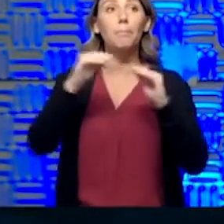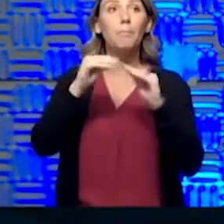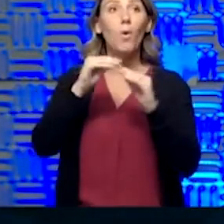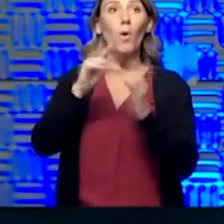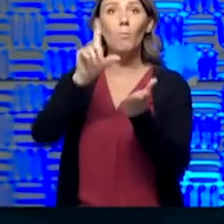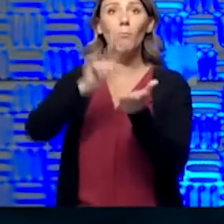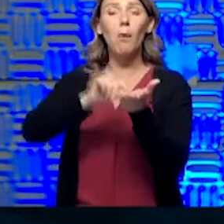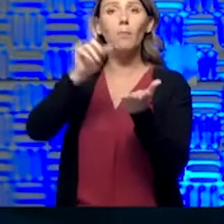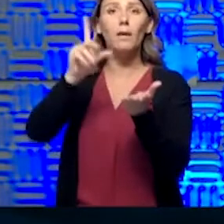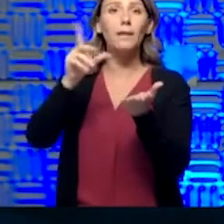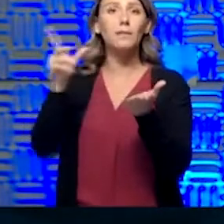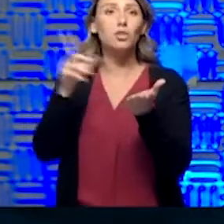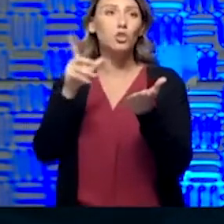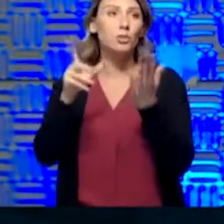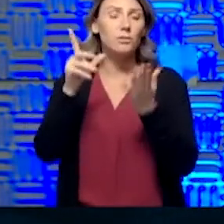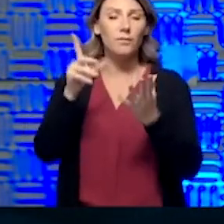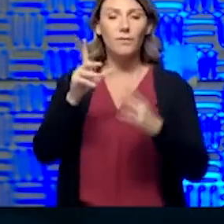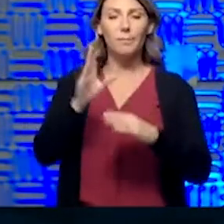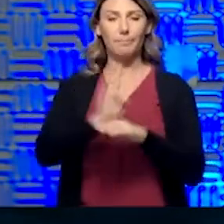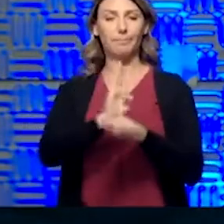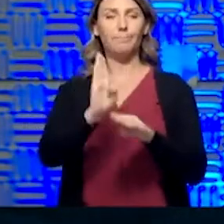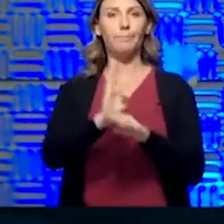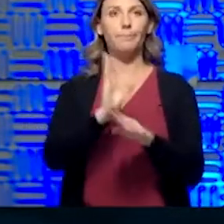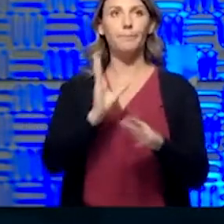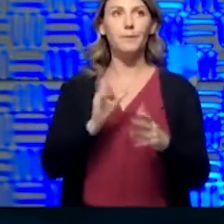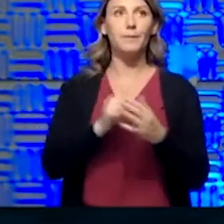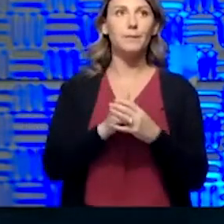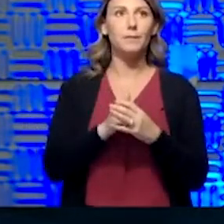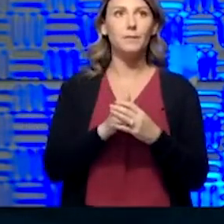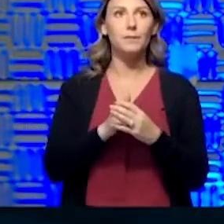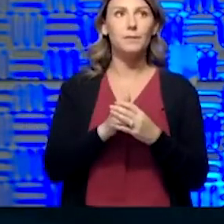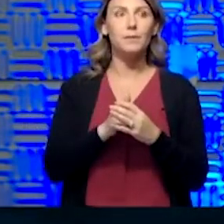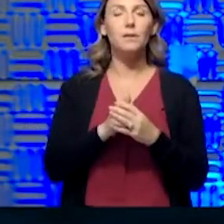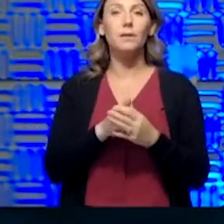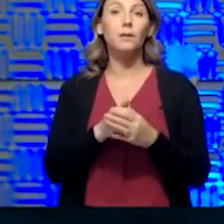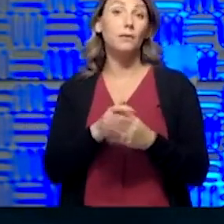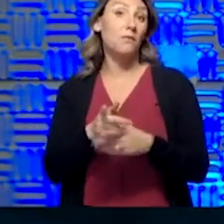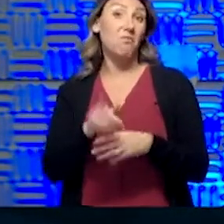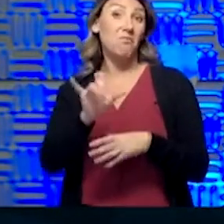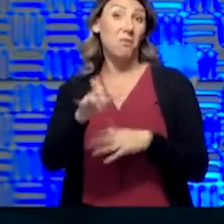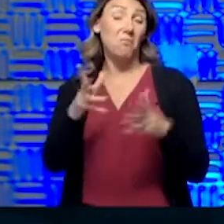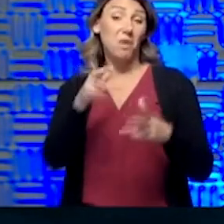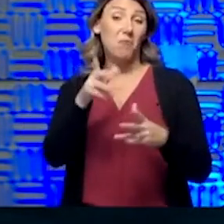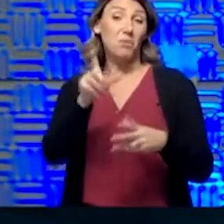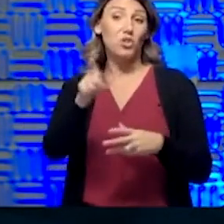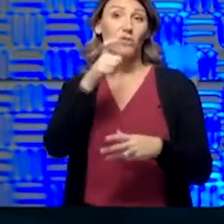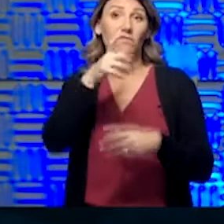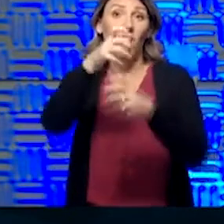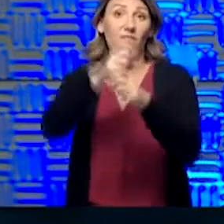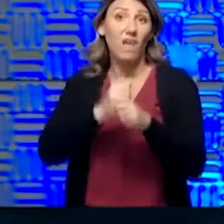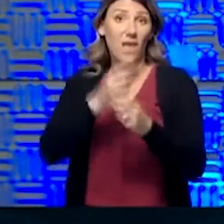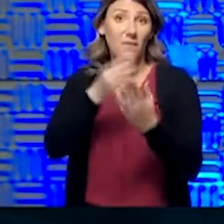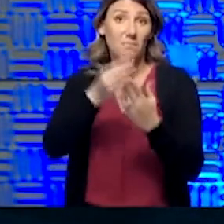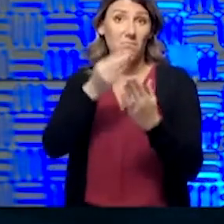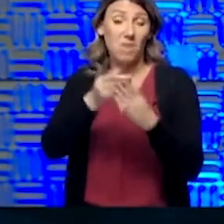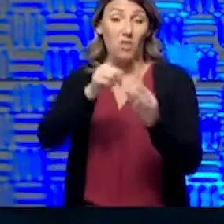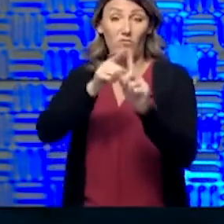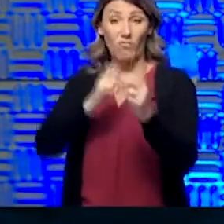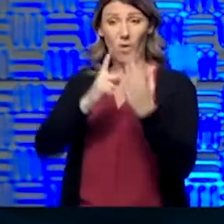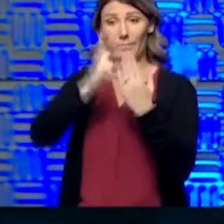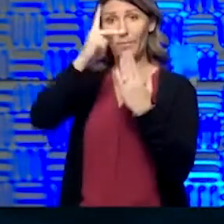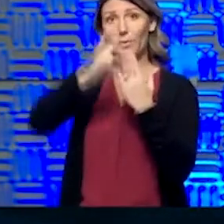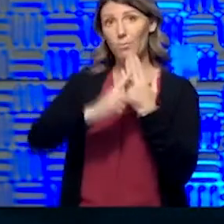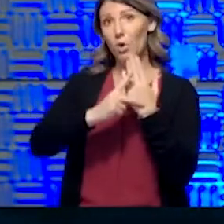of companies that at least the belief is should not have acquired the dollars under the program are